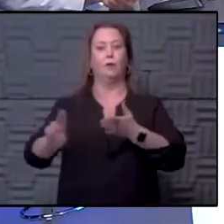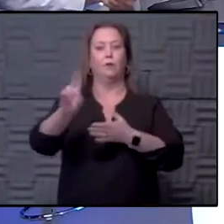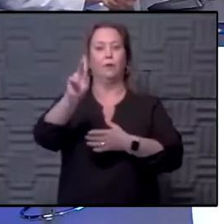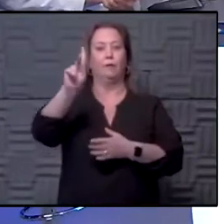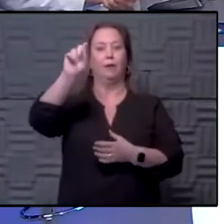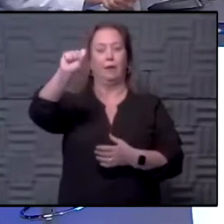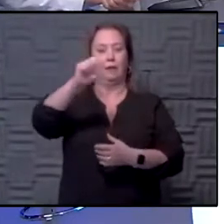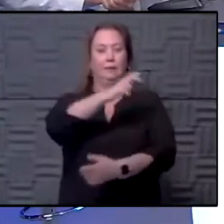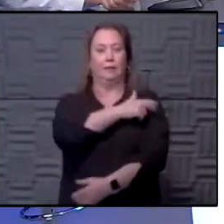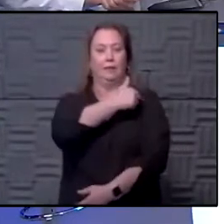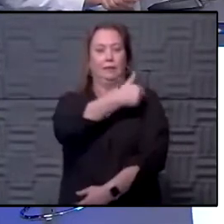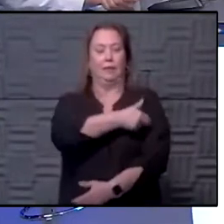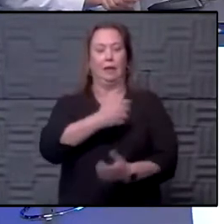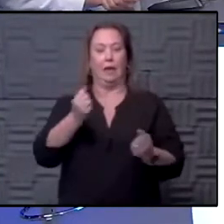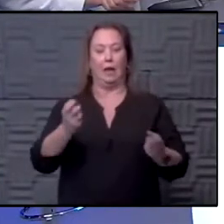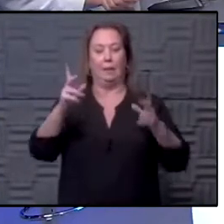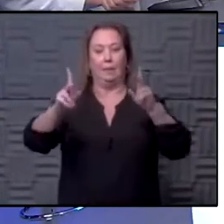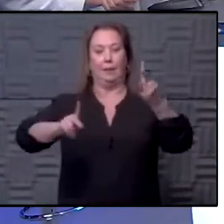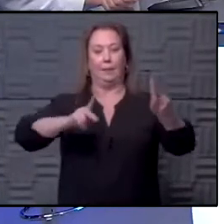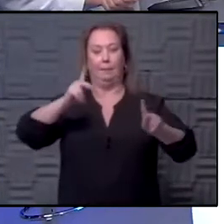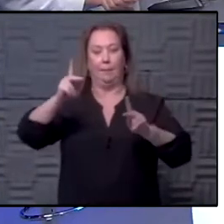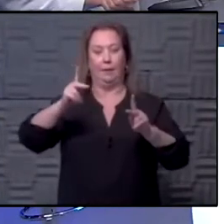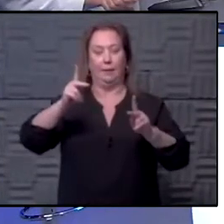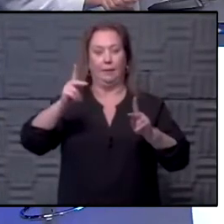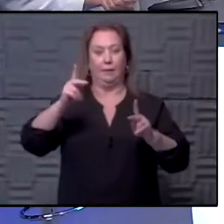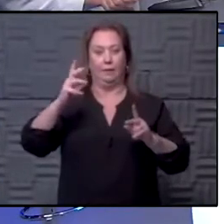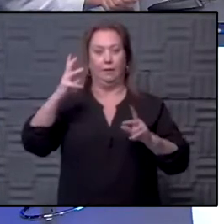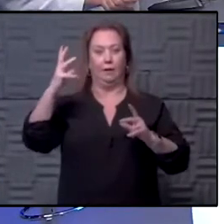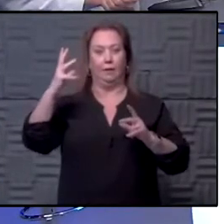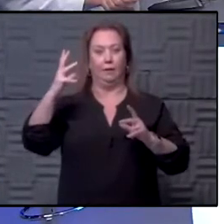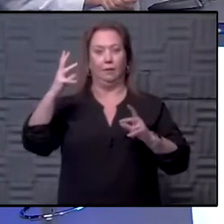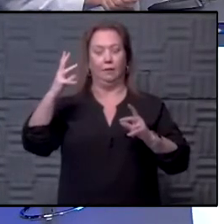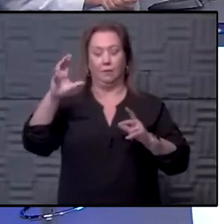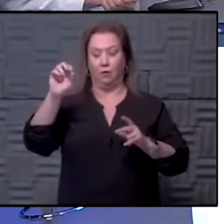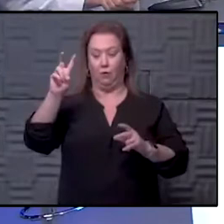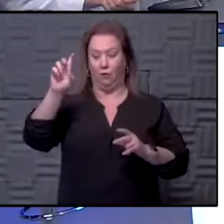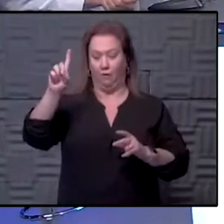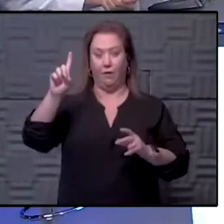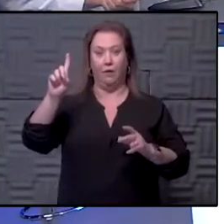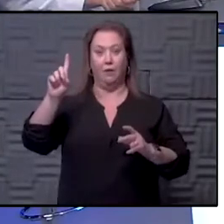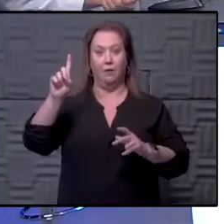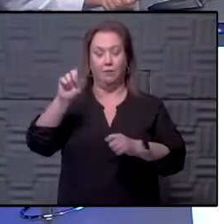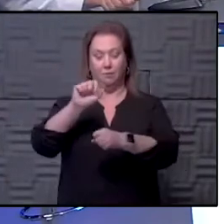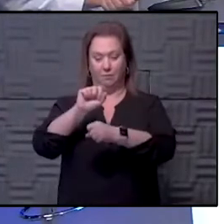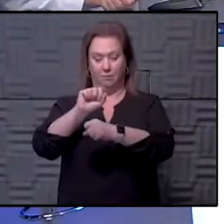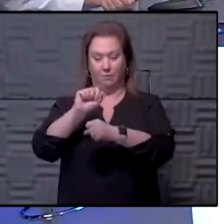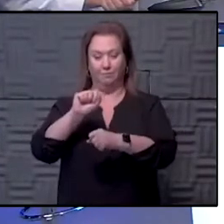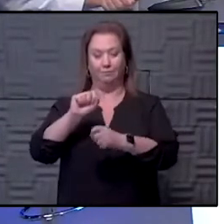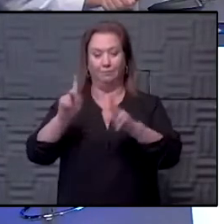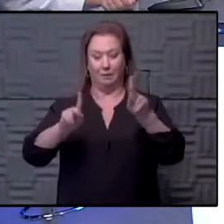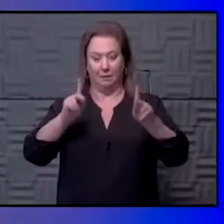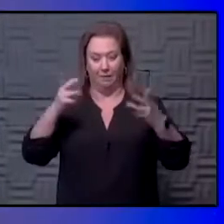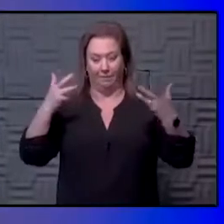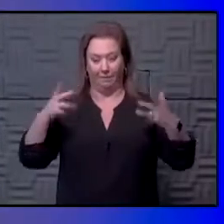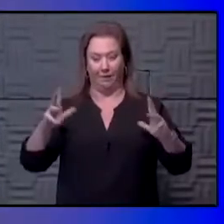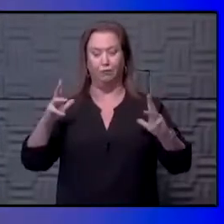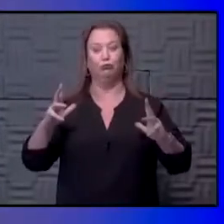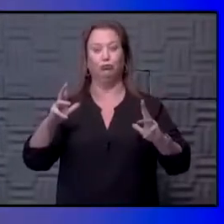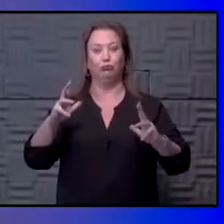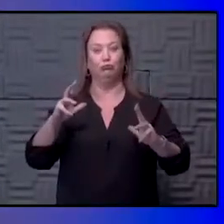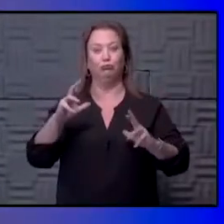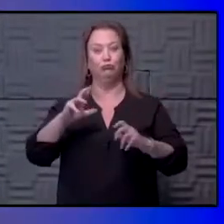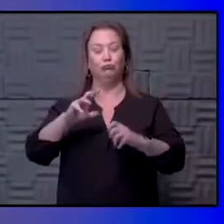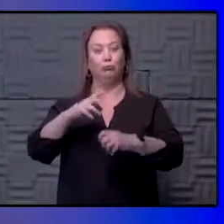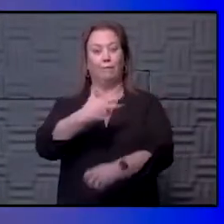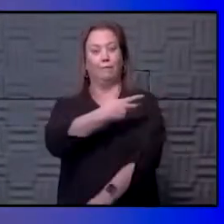Hospital? How many people are out these days with COVID now since we've got our employees 85% vaccinated? I feel like yesterday